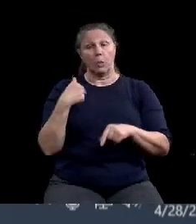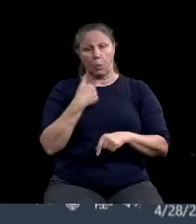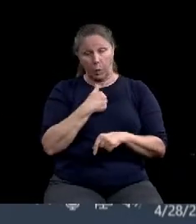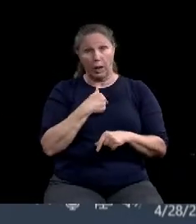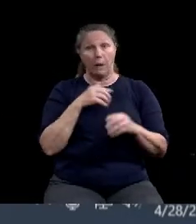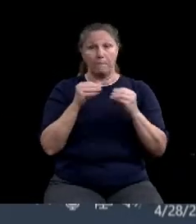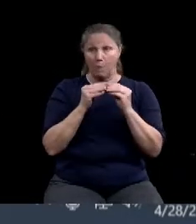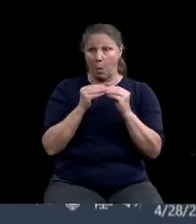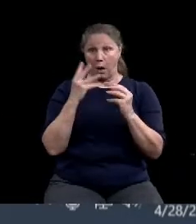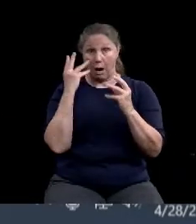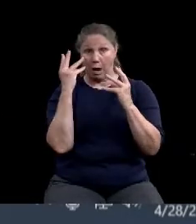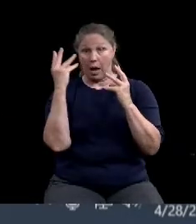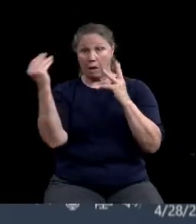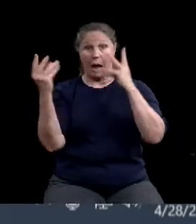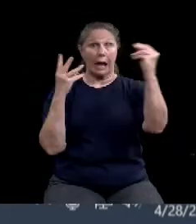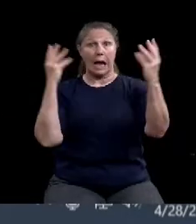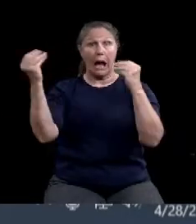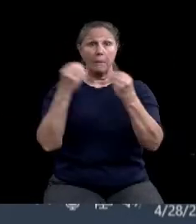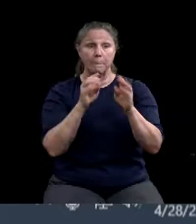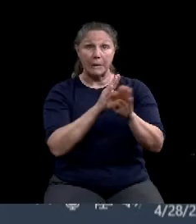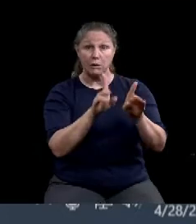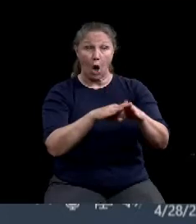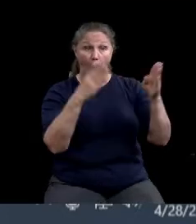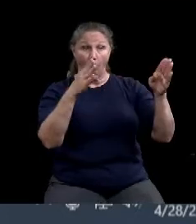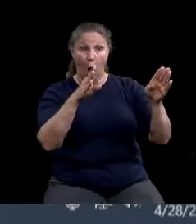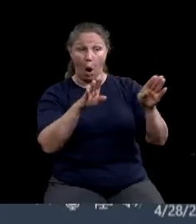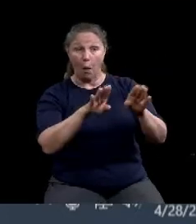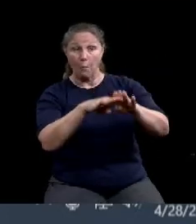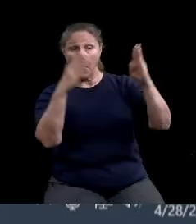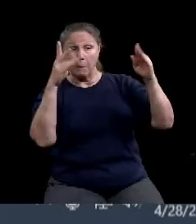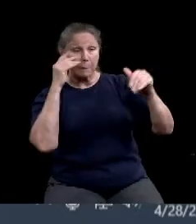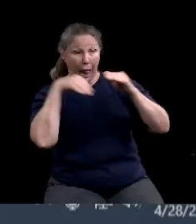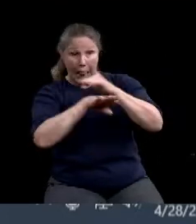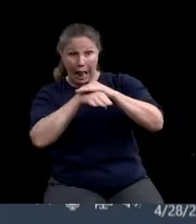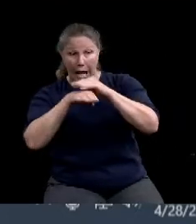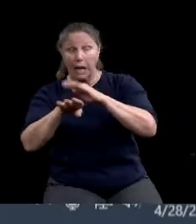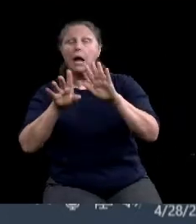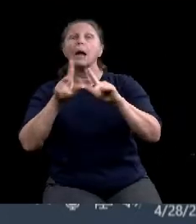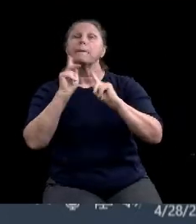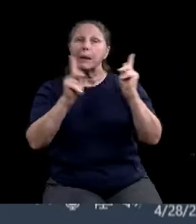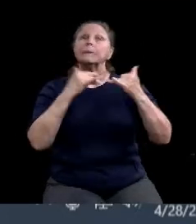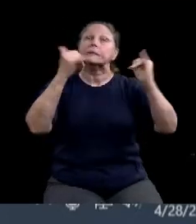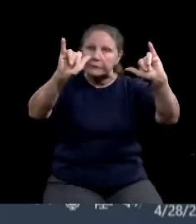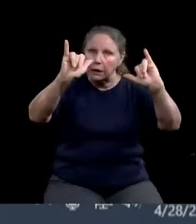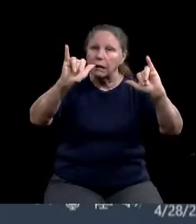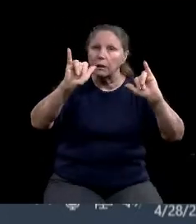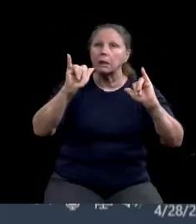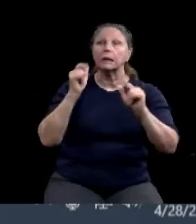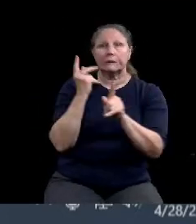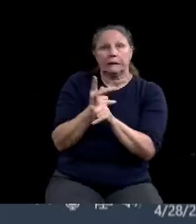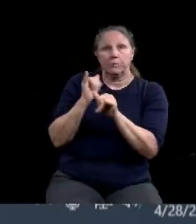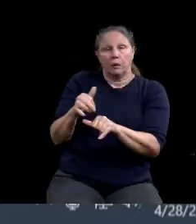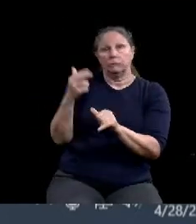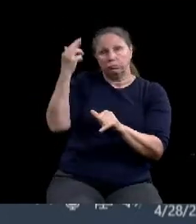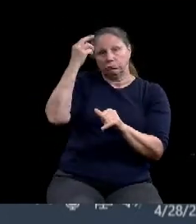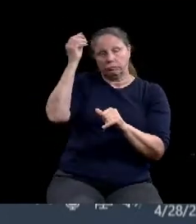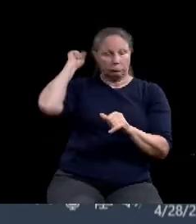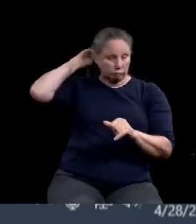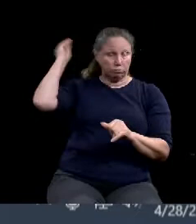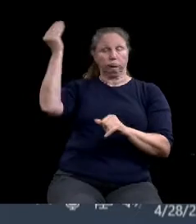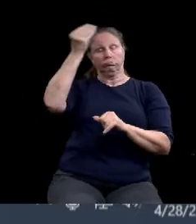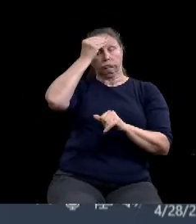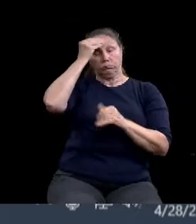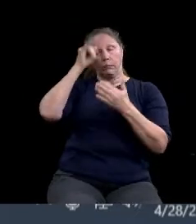encourage our community, our city to still practice these measures for businesses that are opening and I'm grateful that they are opening